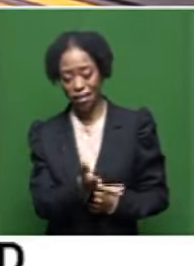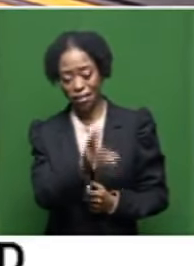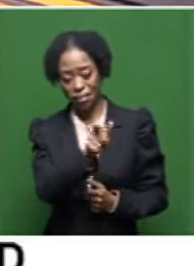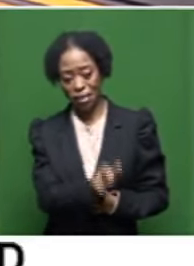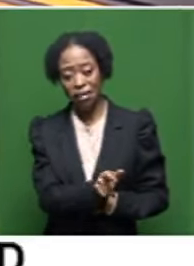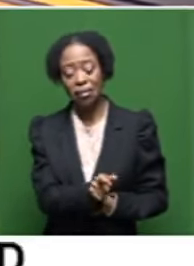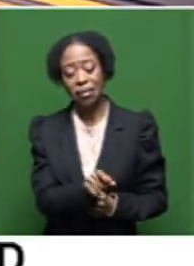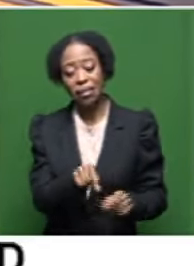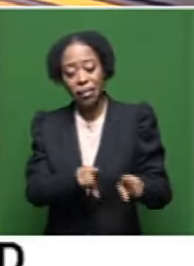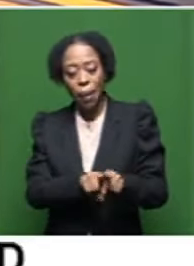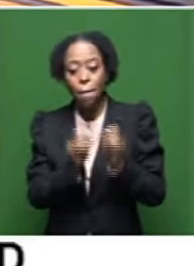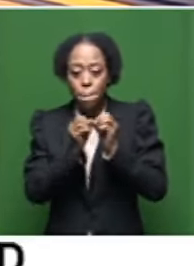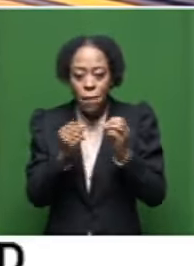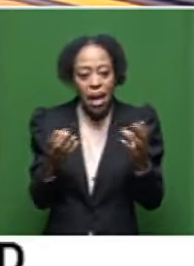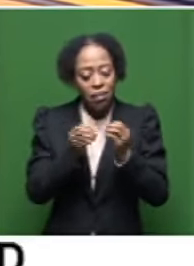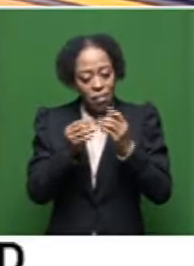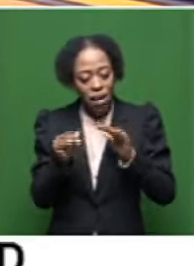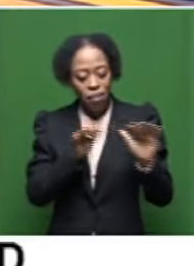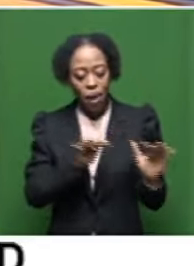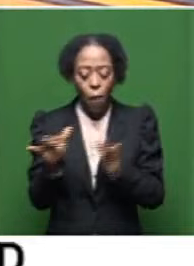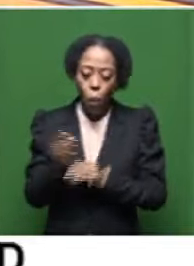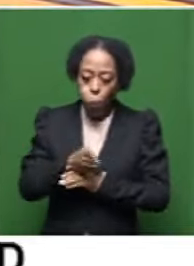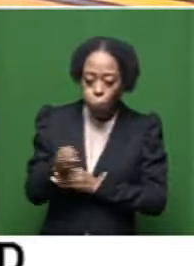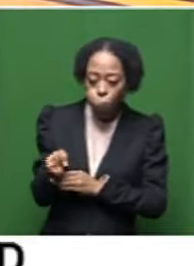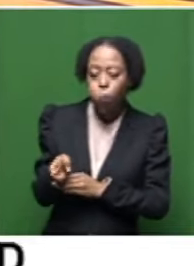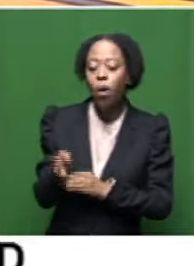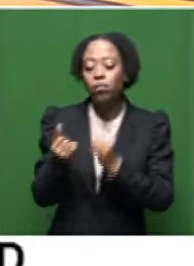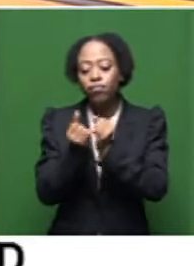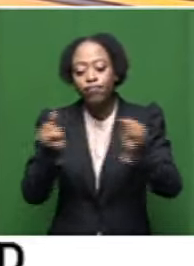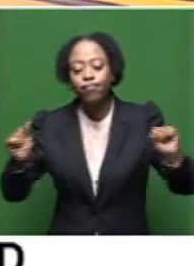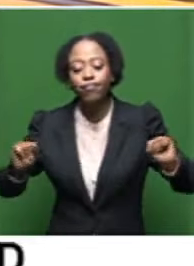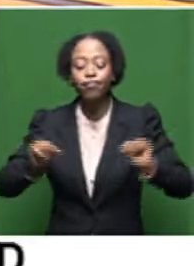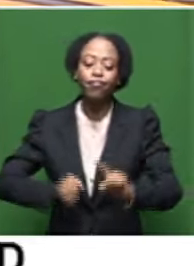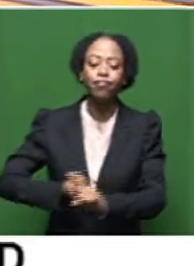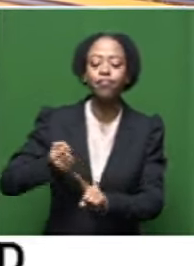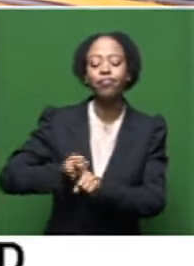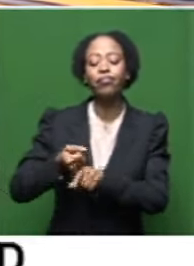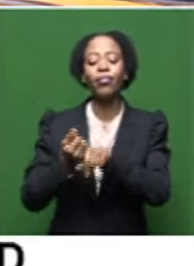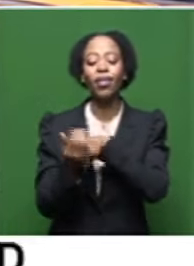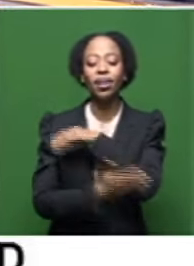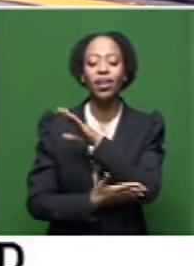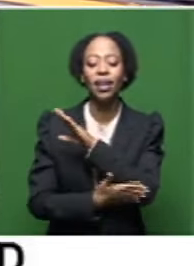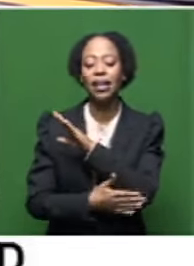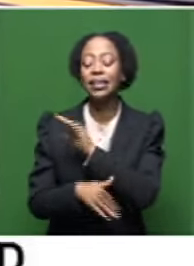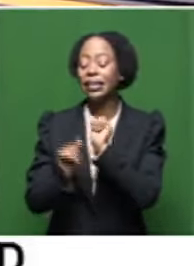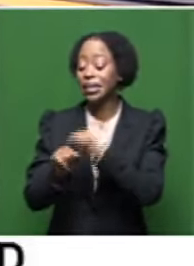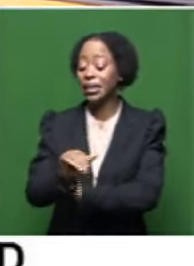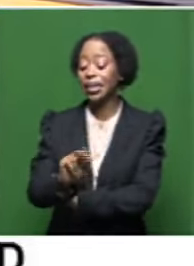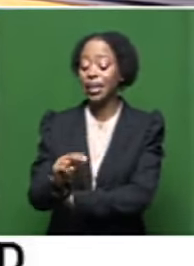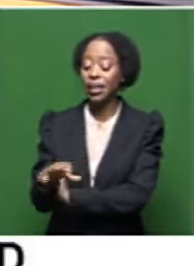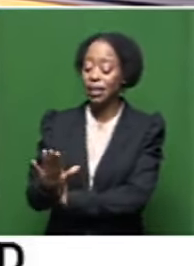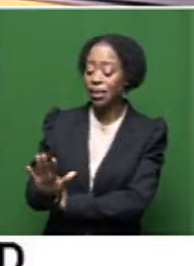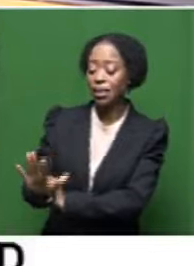that many of the people who participated in the liberation movements of this country, apart from the ruling party,